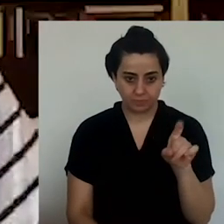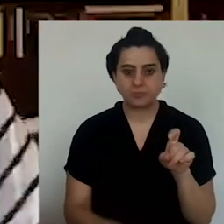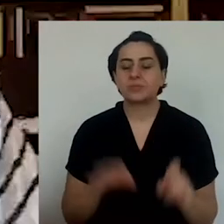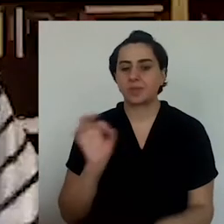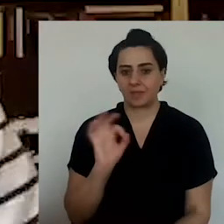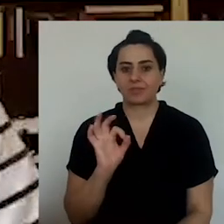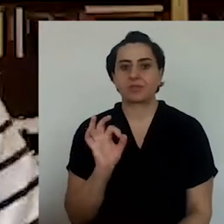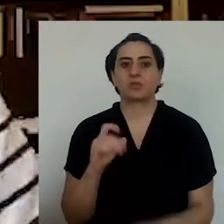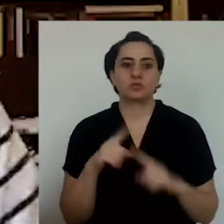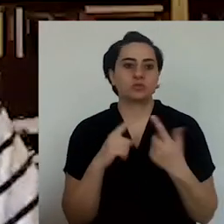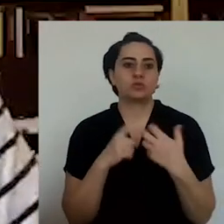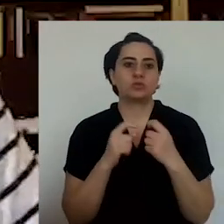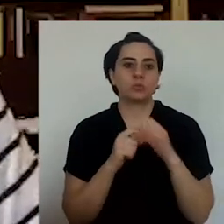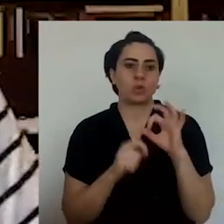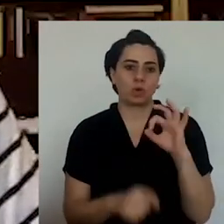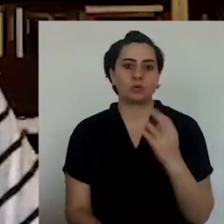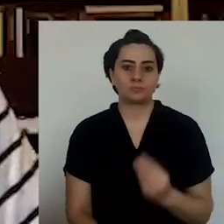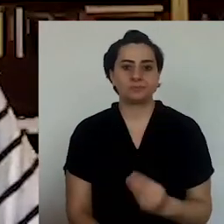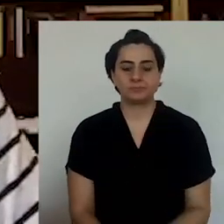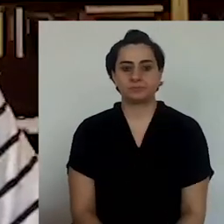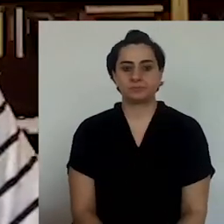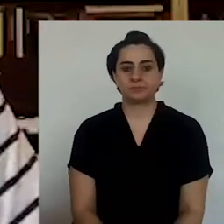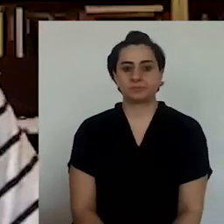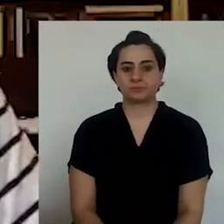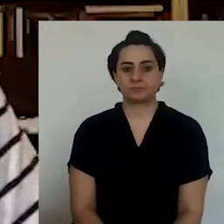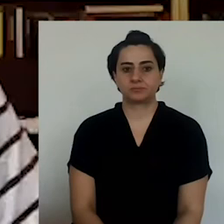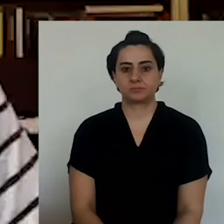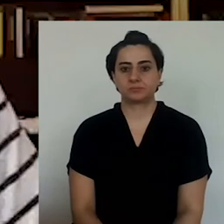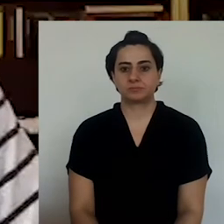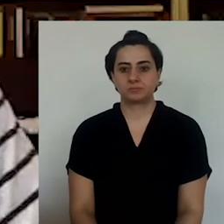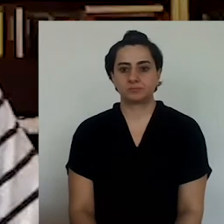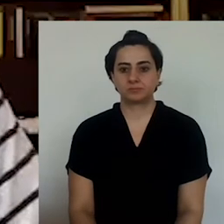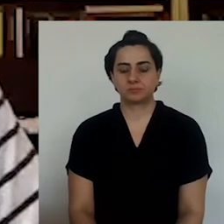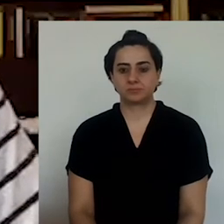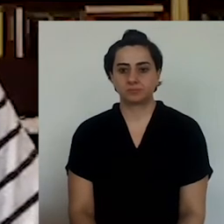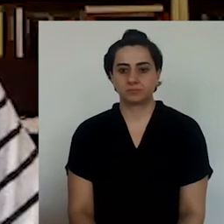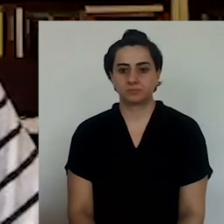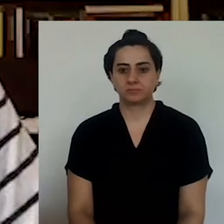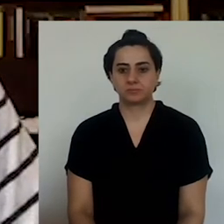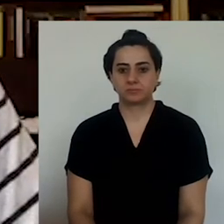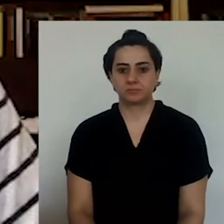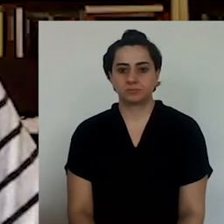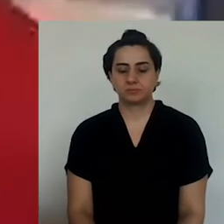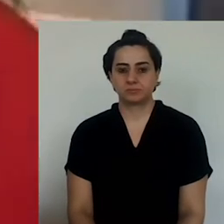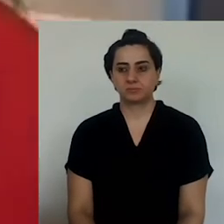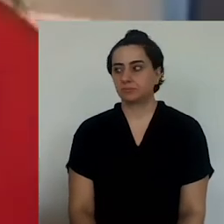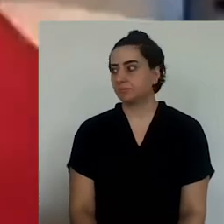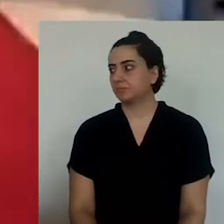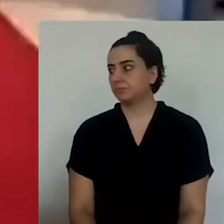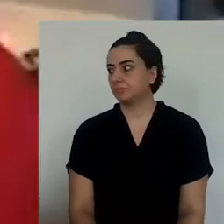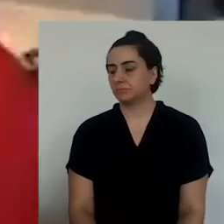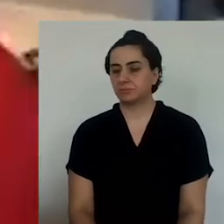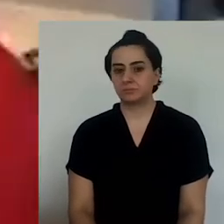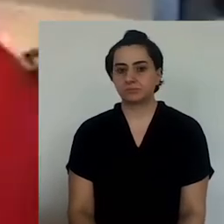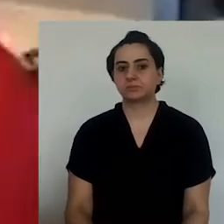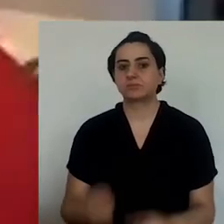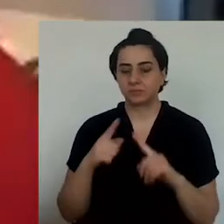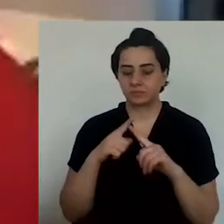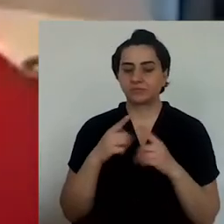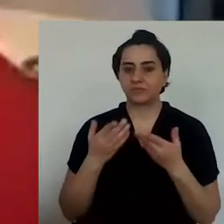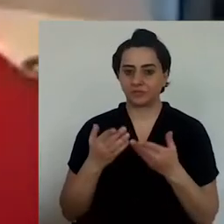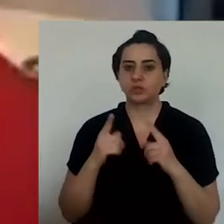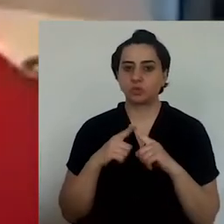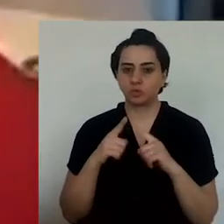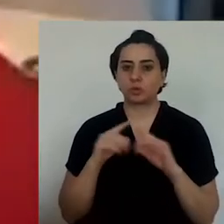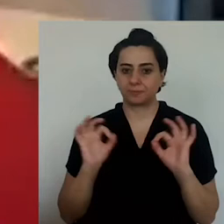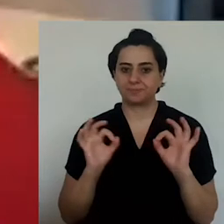the oven. Is it on fan? Yes,